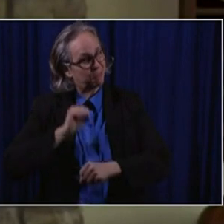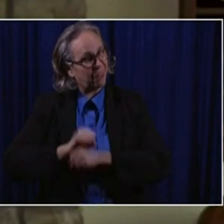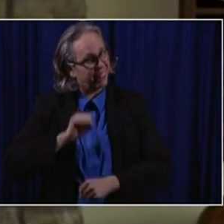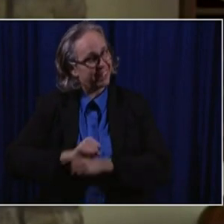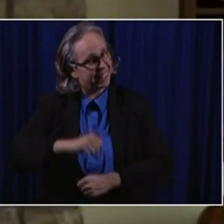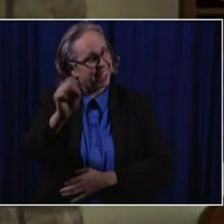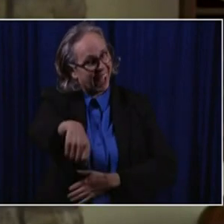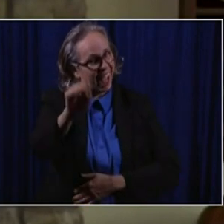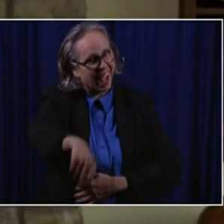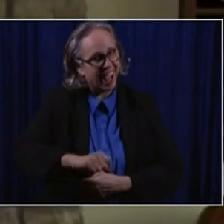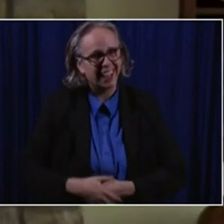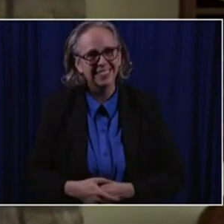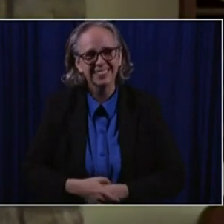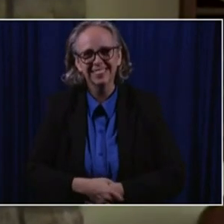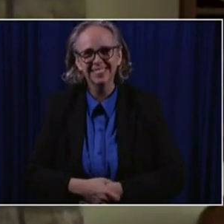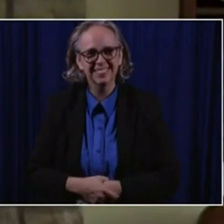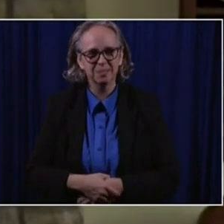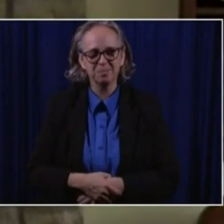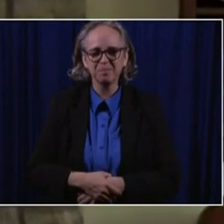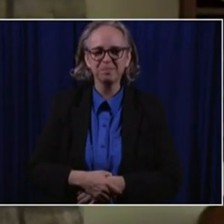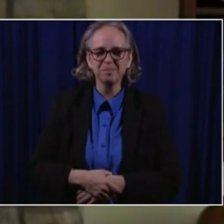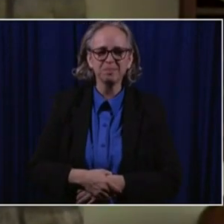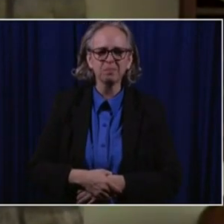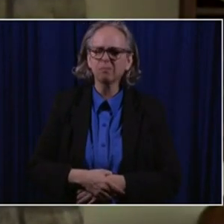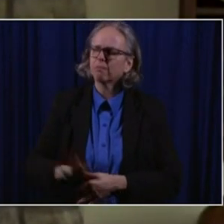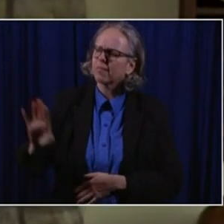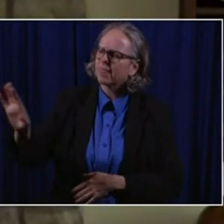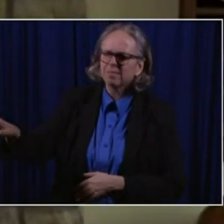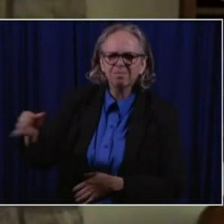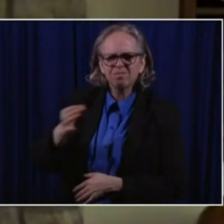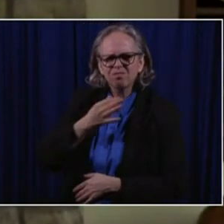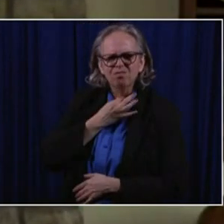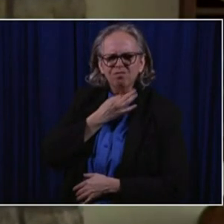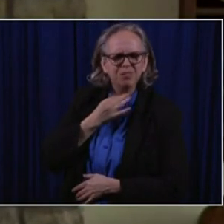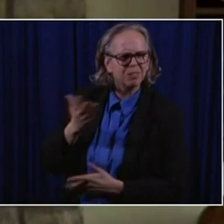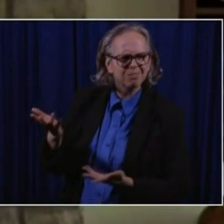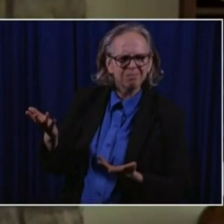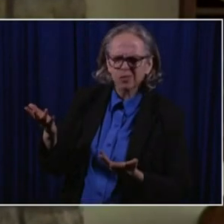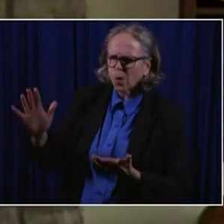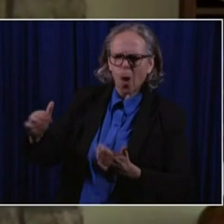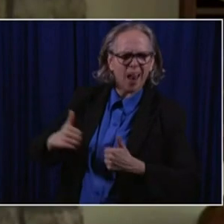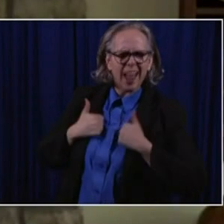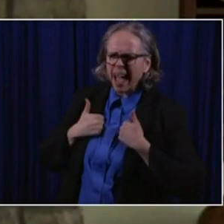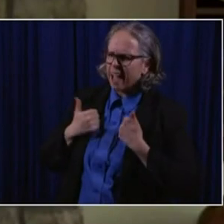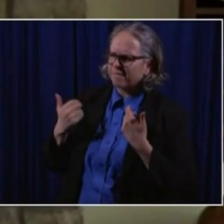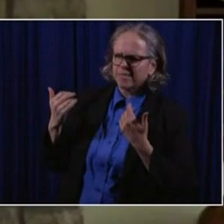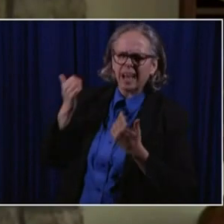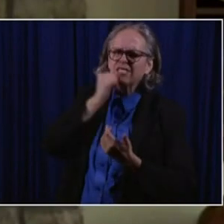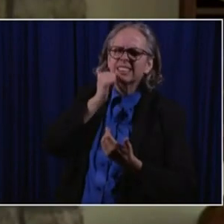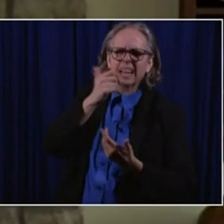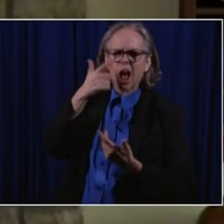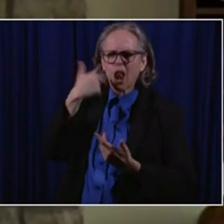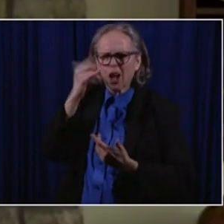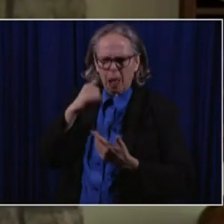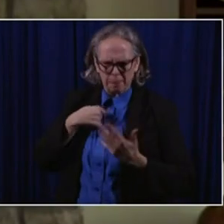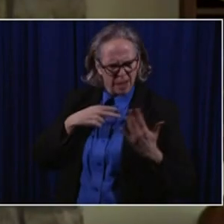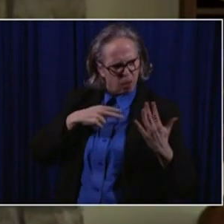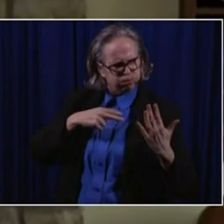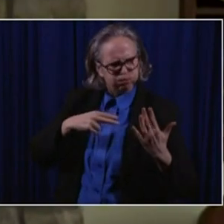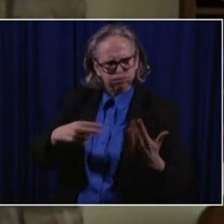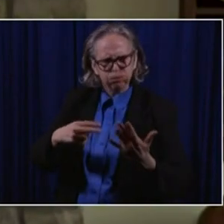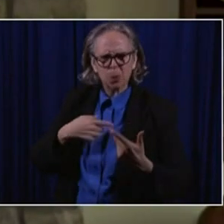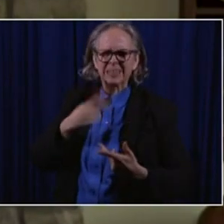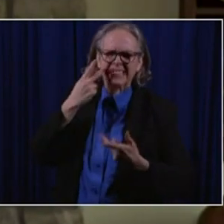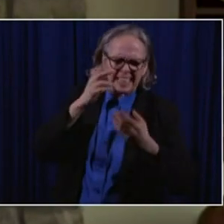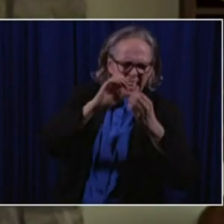Tell us, just kind of tell us what your world is like today. Because, you know, we read about it, but, uh, we see statistics, but